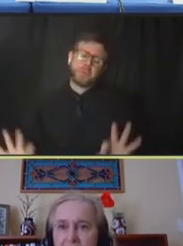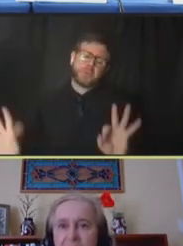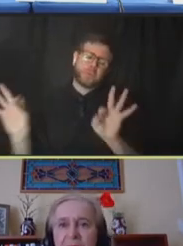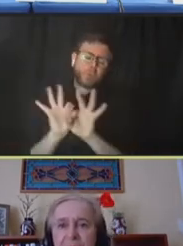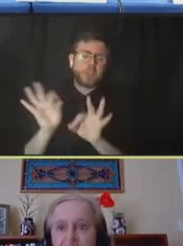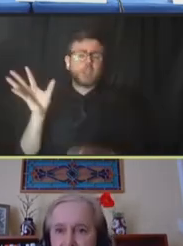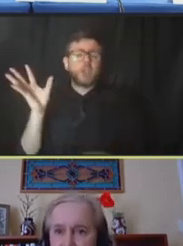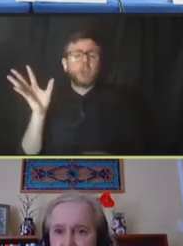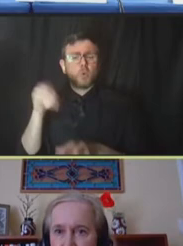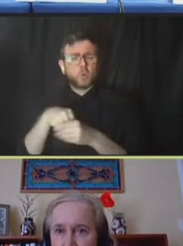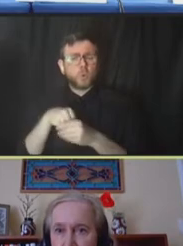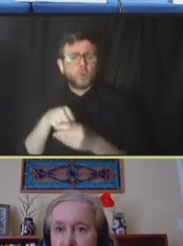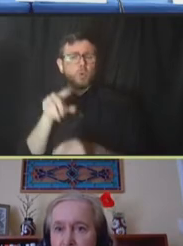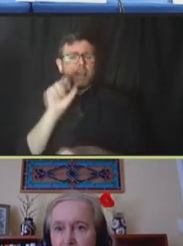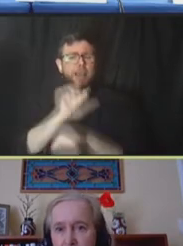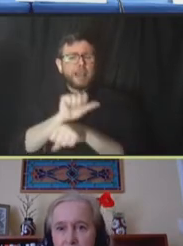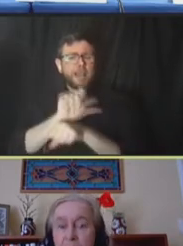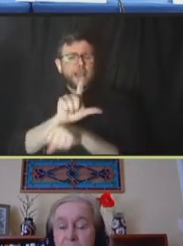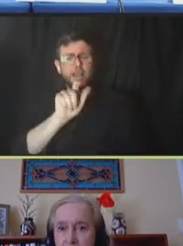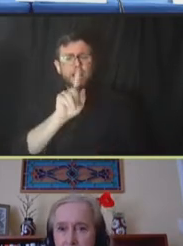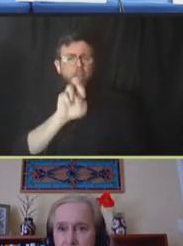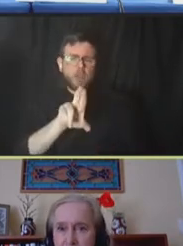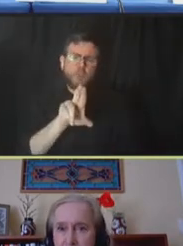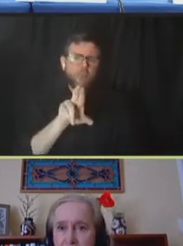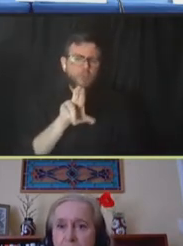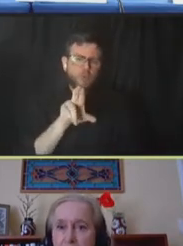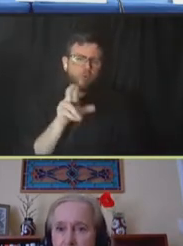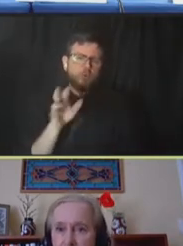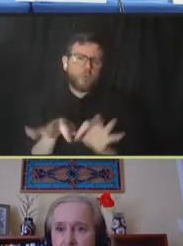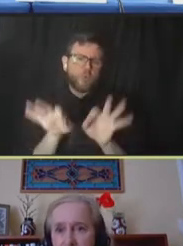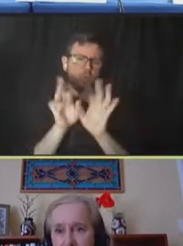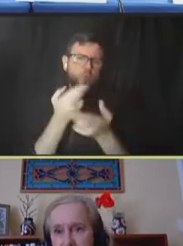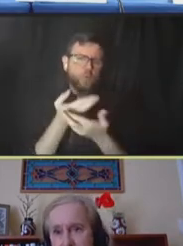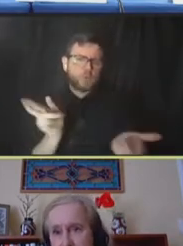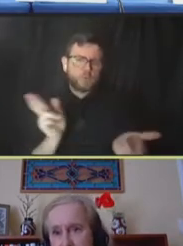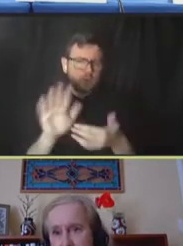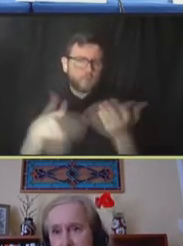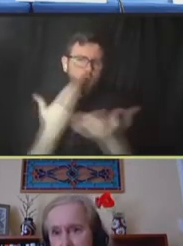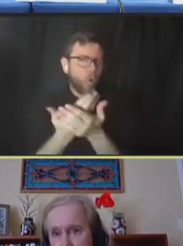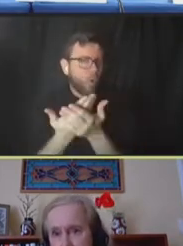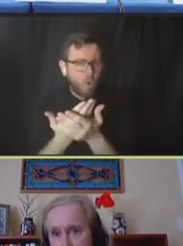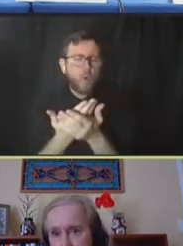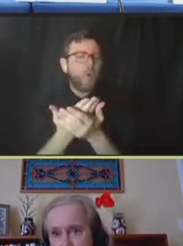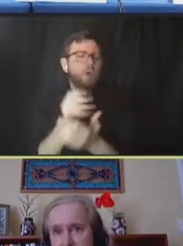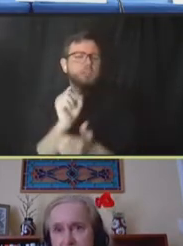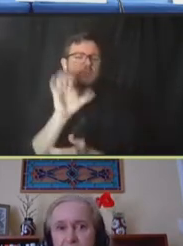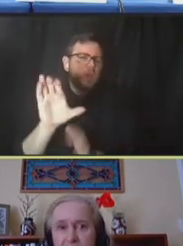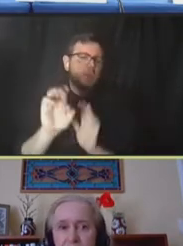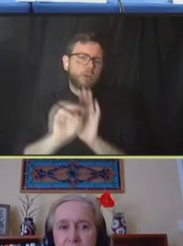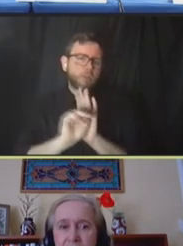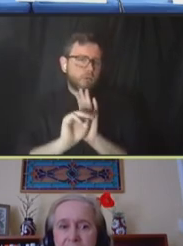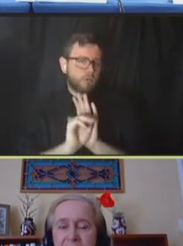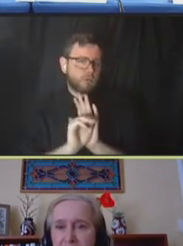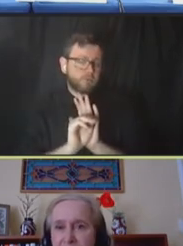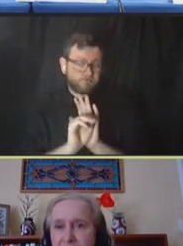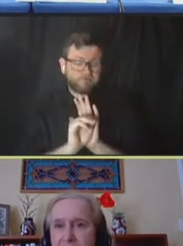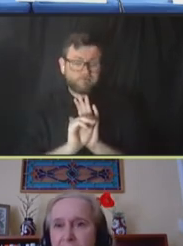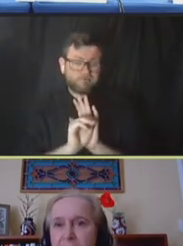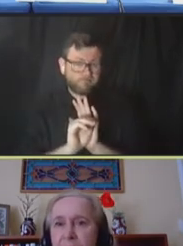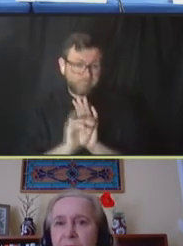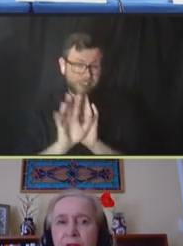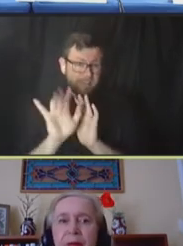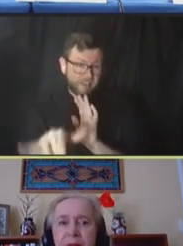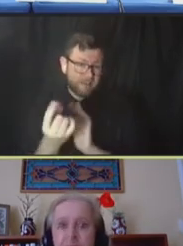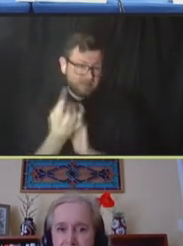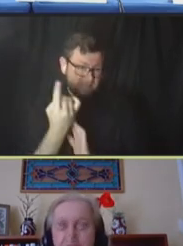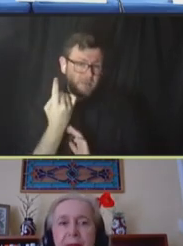as a very, very important resource in all of our supply chain models. And that's something we've been heavily involved